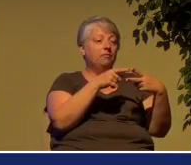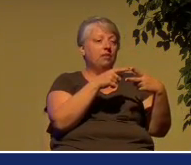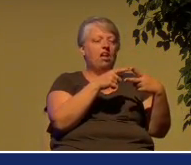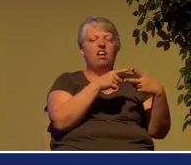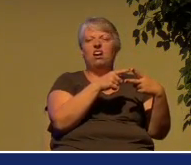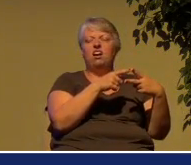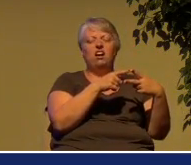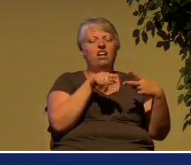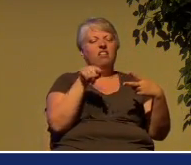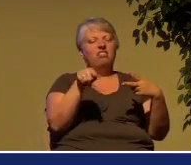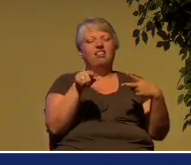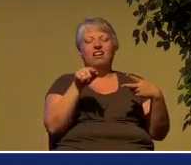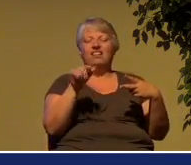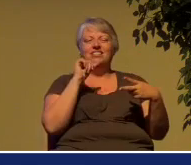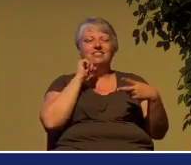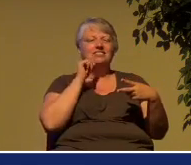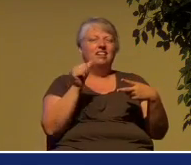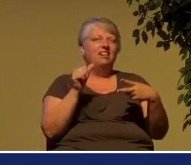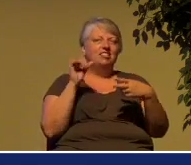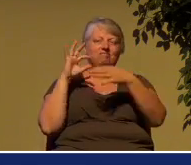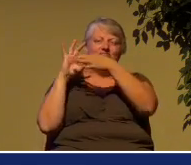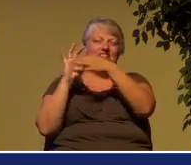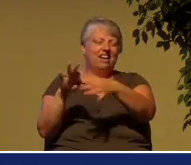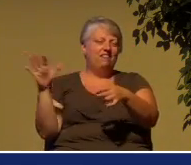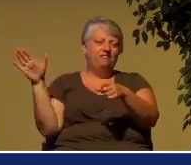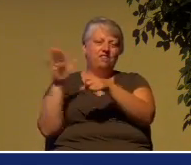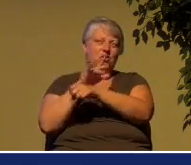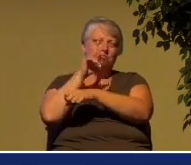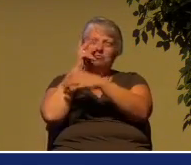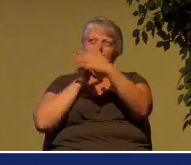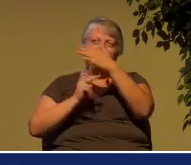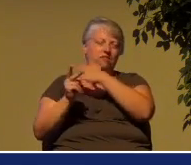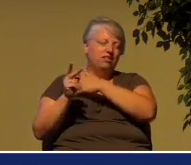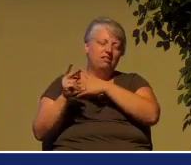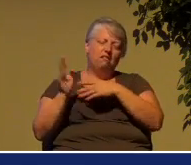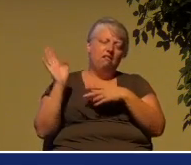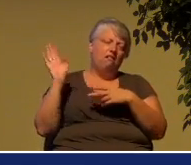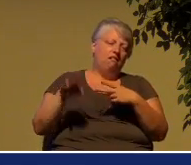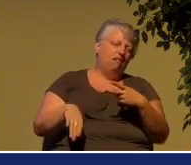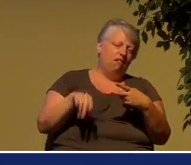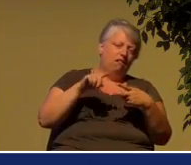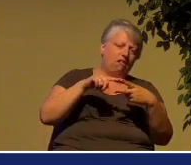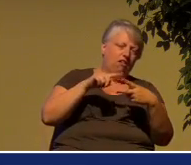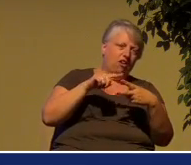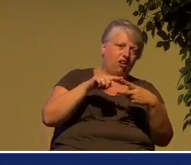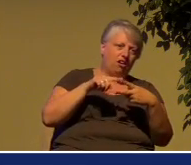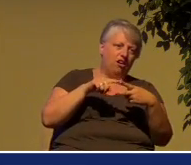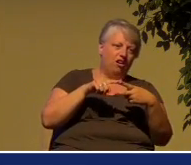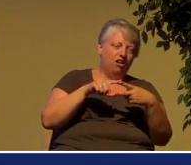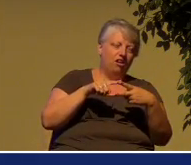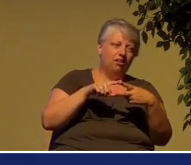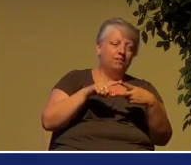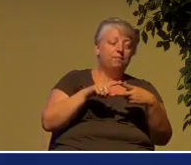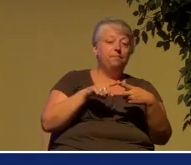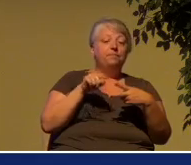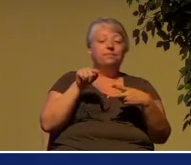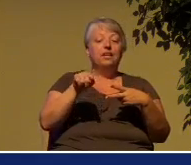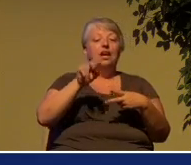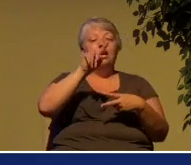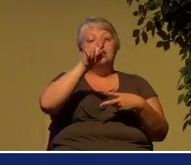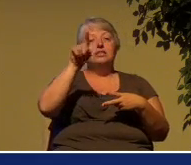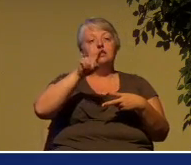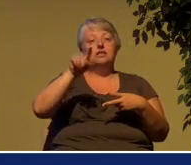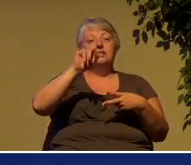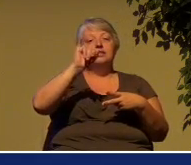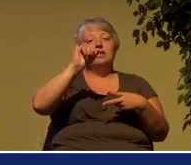fulfillment of prophecy. They say that the return to Israel known as Zionism